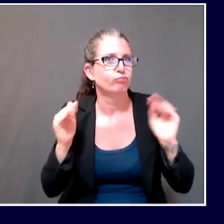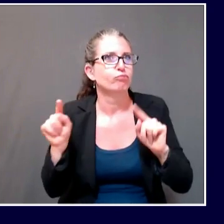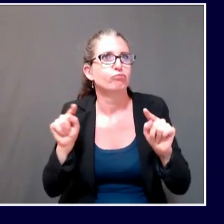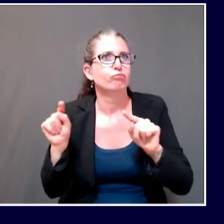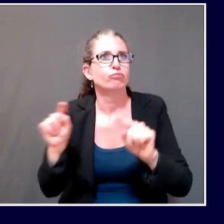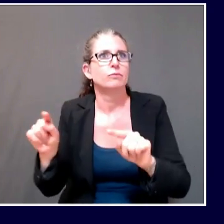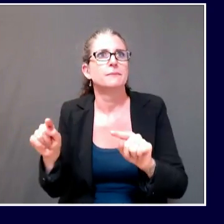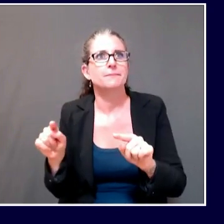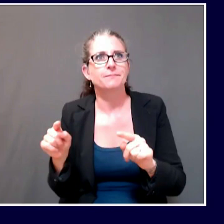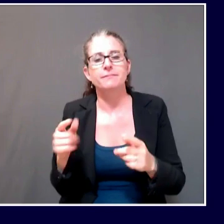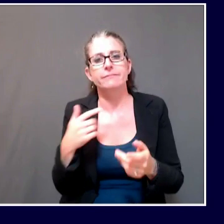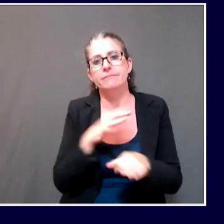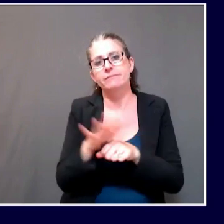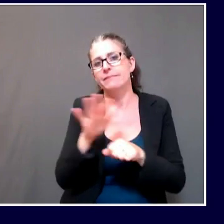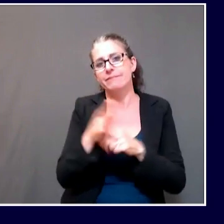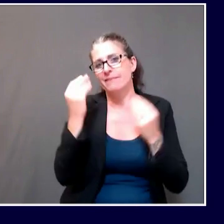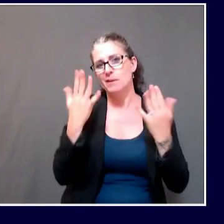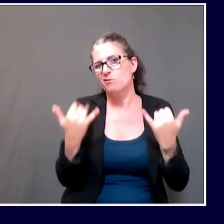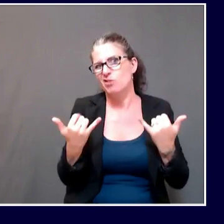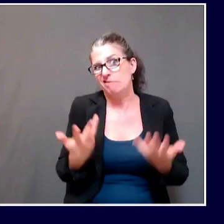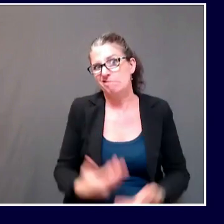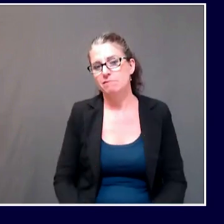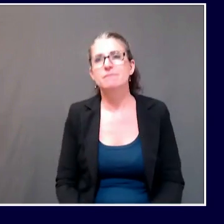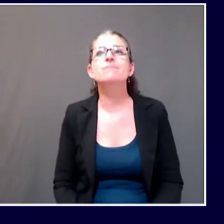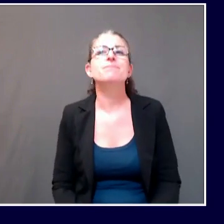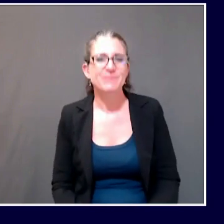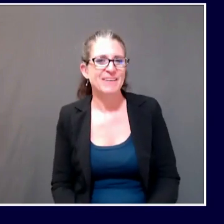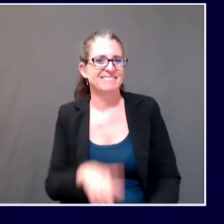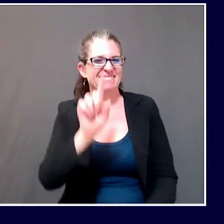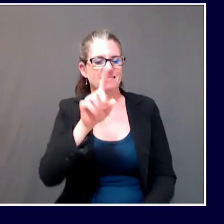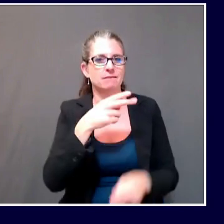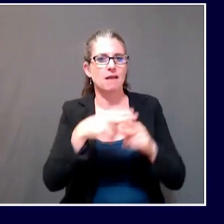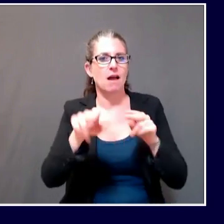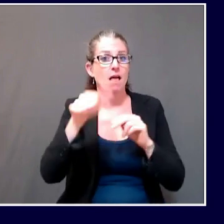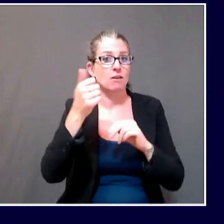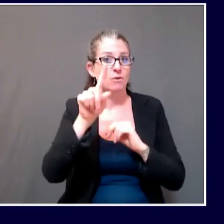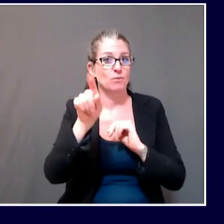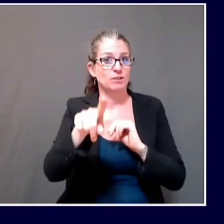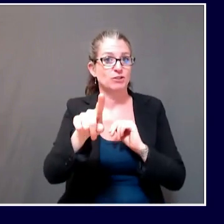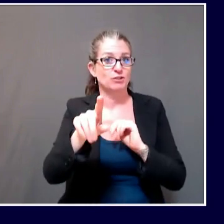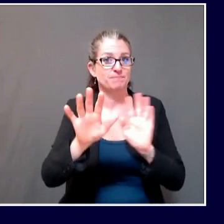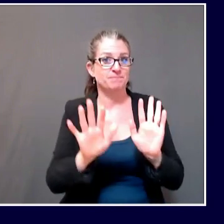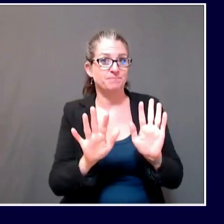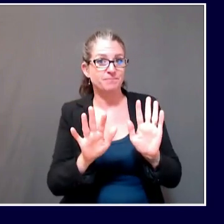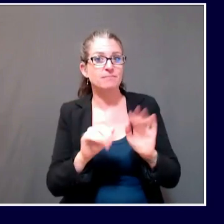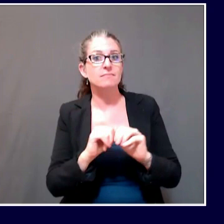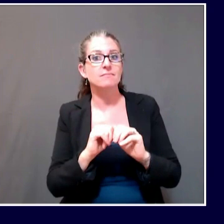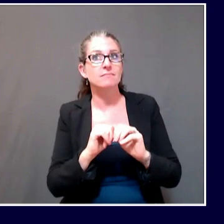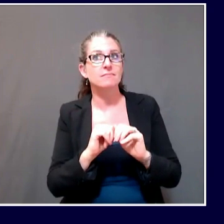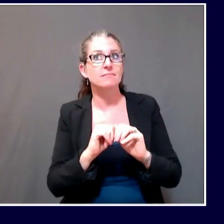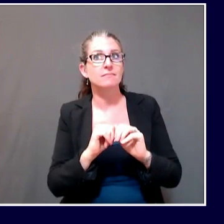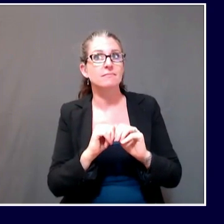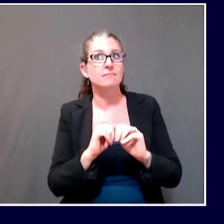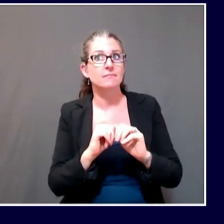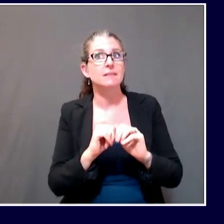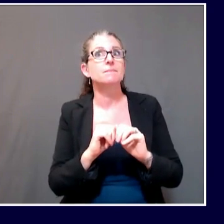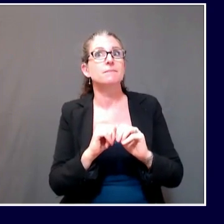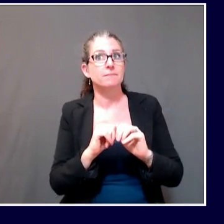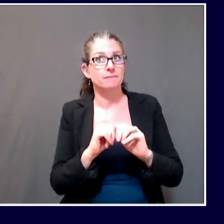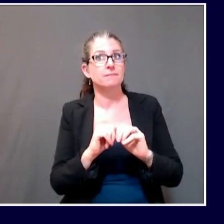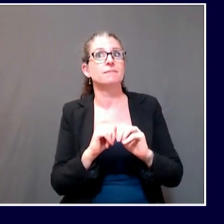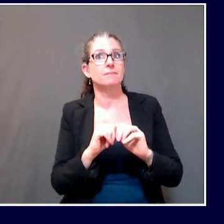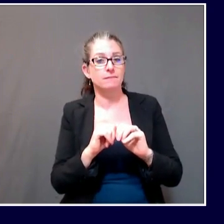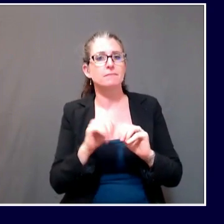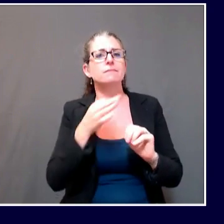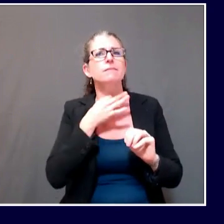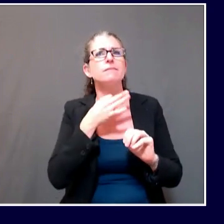information. And then real quickly about the cases connected to Foxcroft Academy, there's some concern that